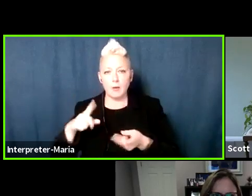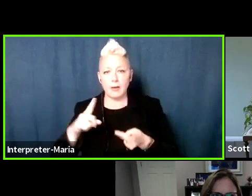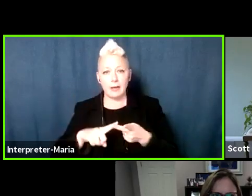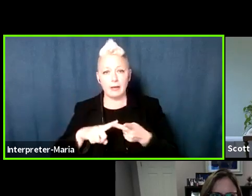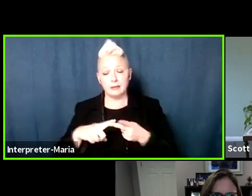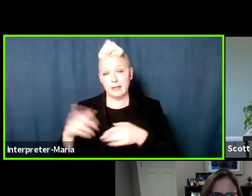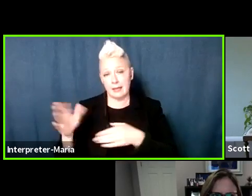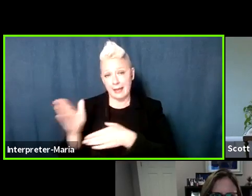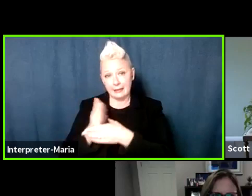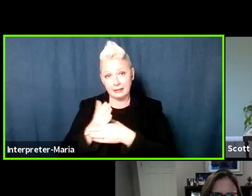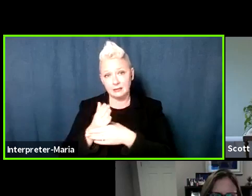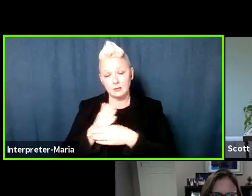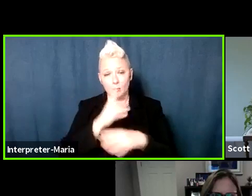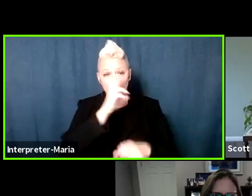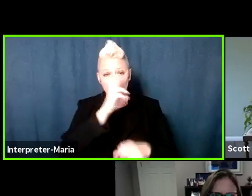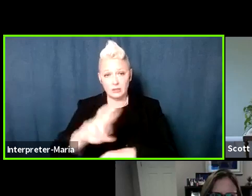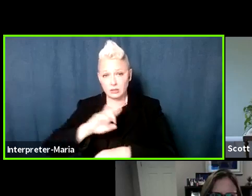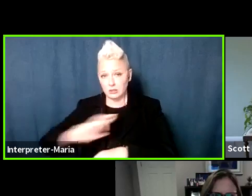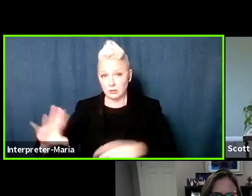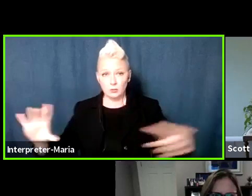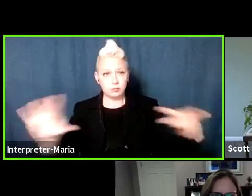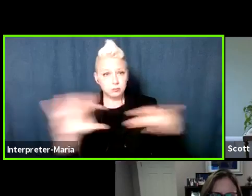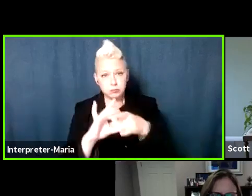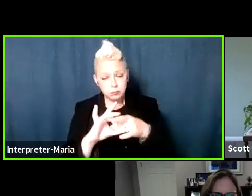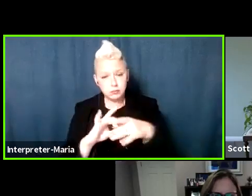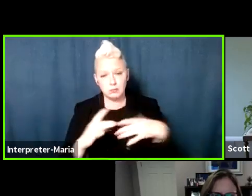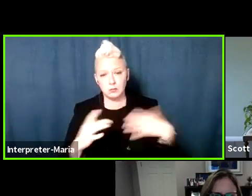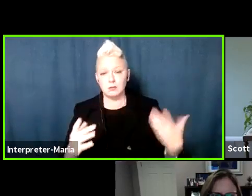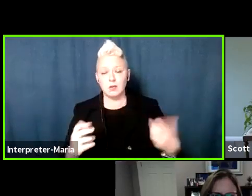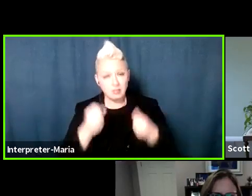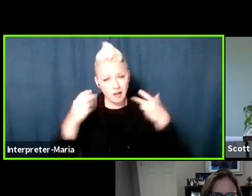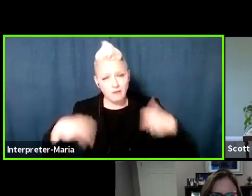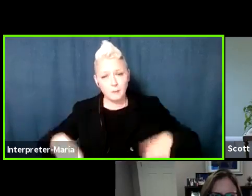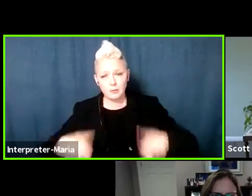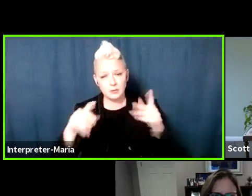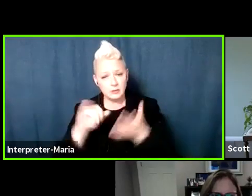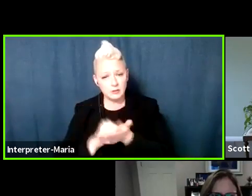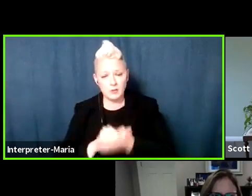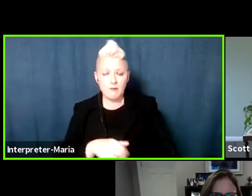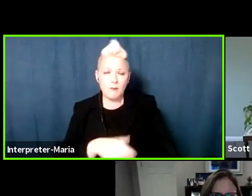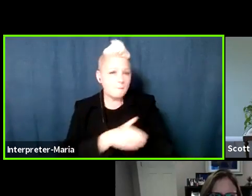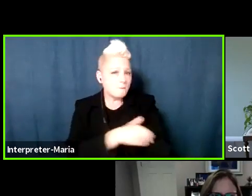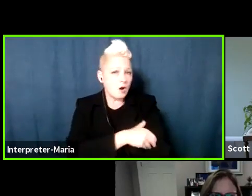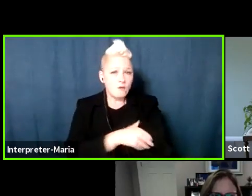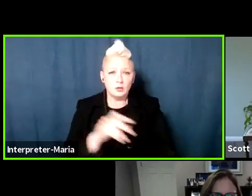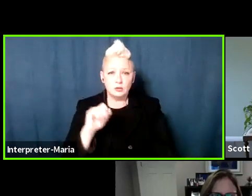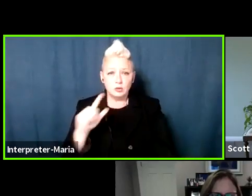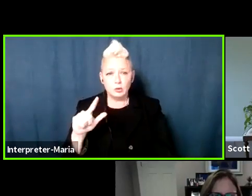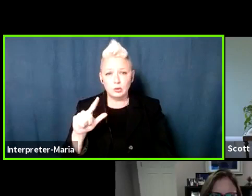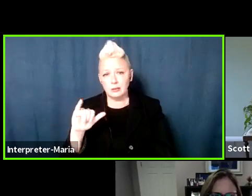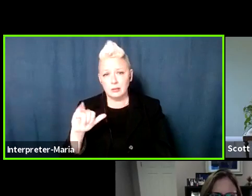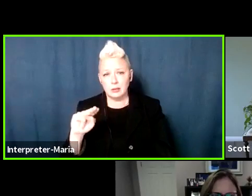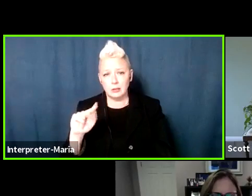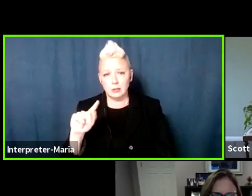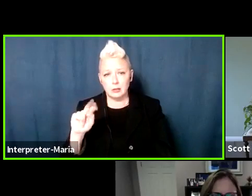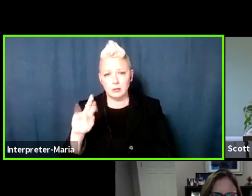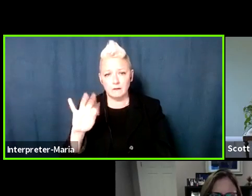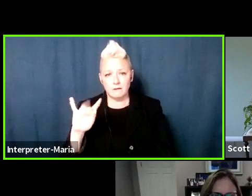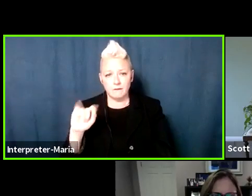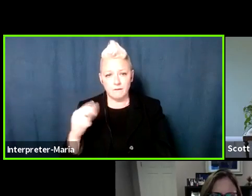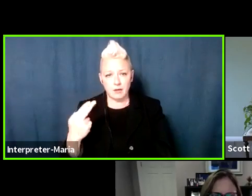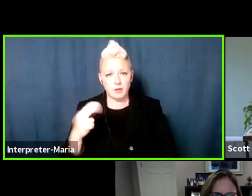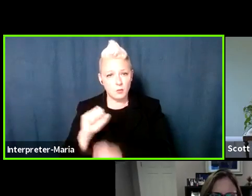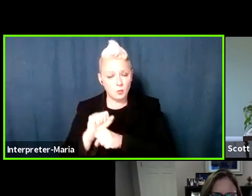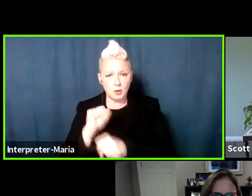much greater opportunity to do that. I think we, we have a powerful tool in interfaith work and we should really